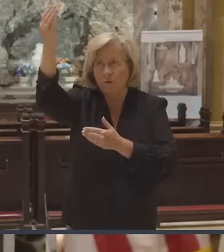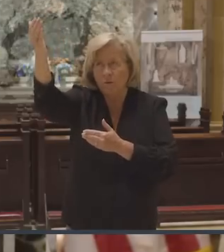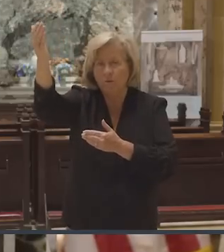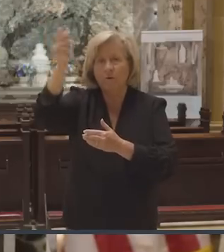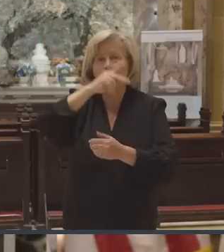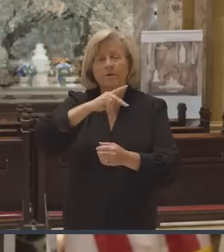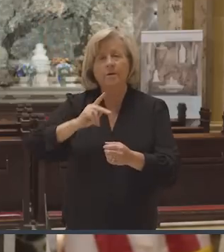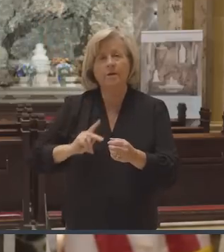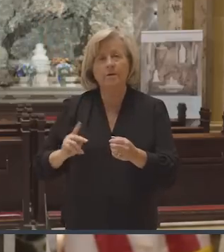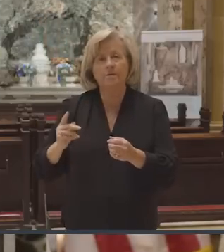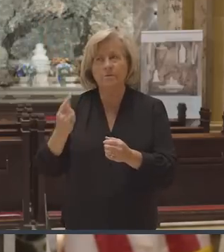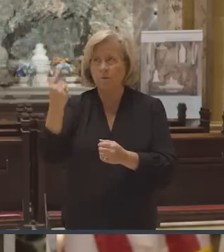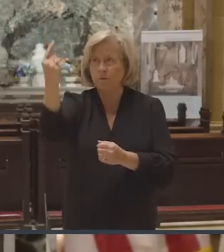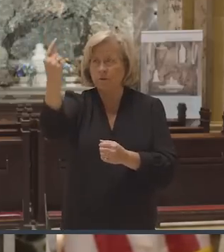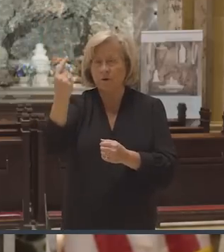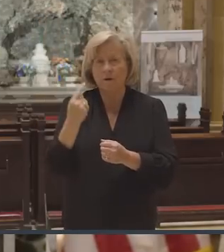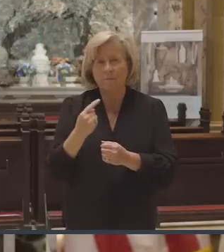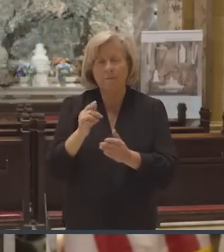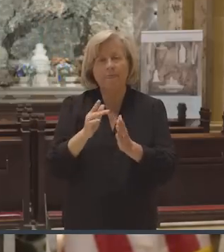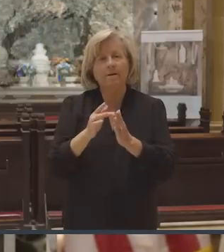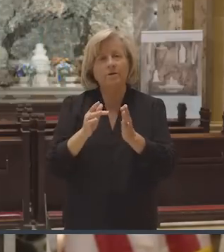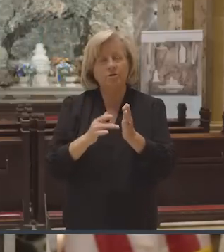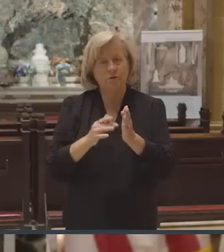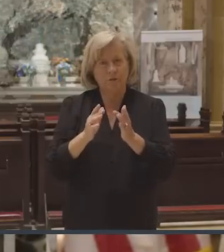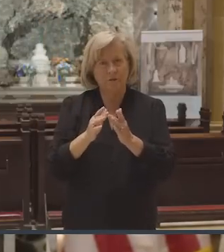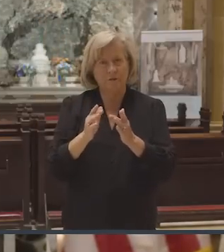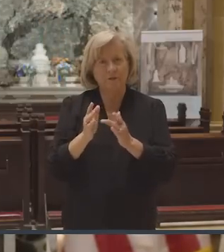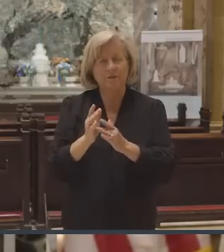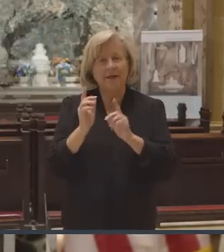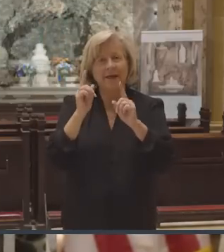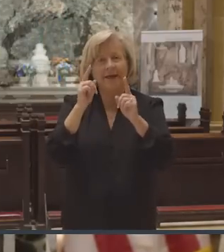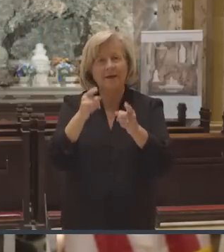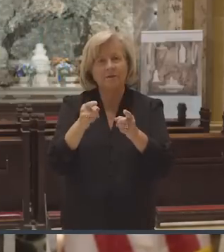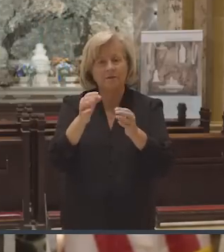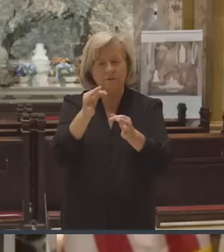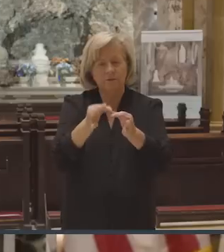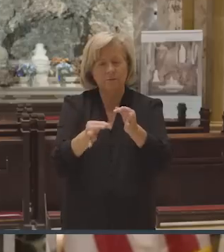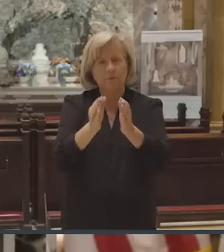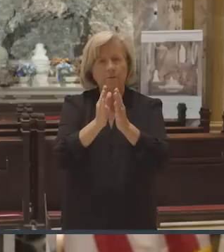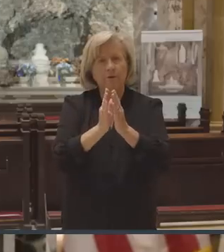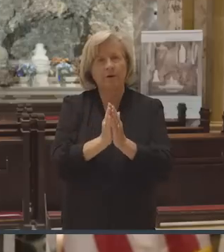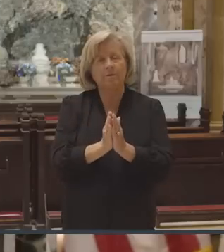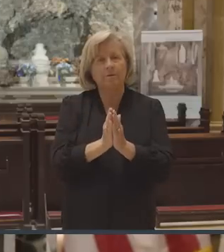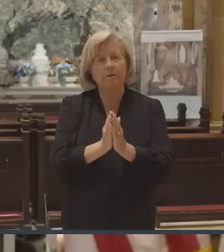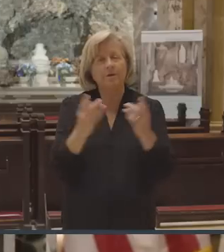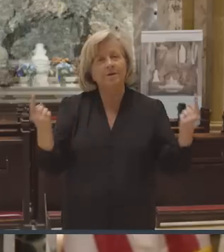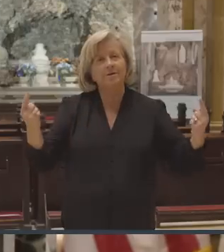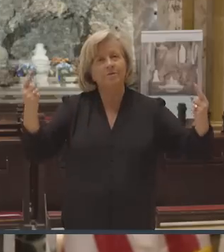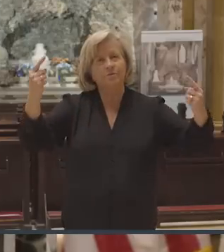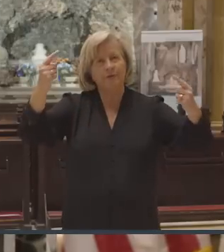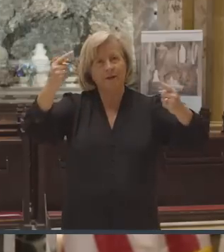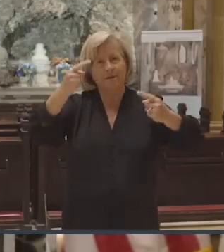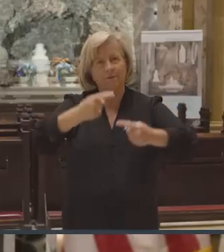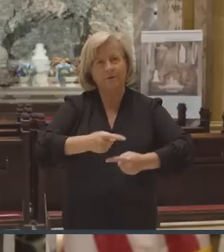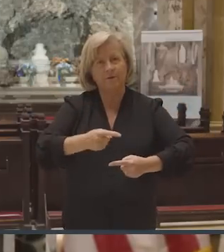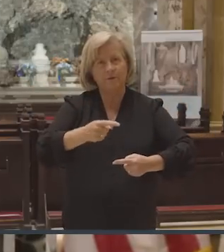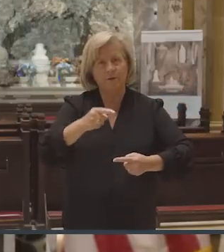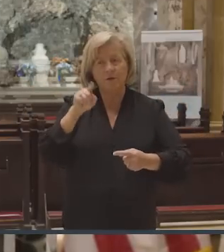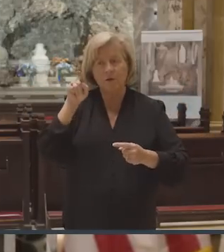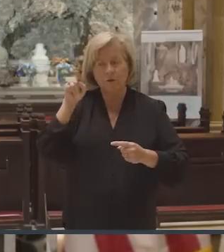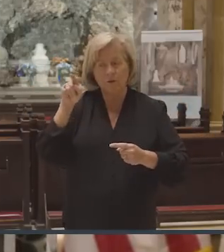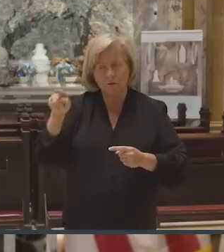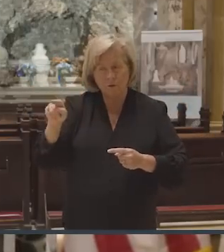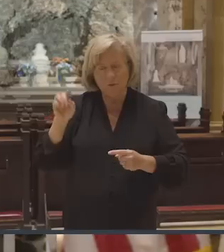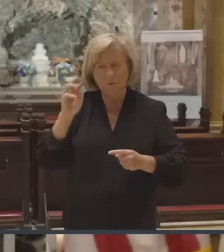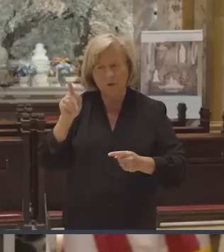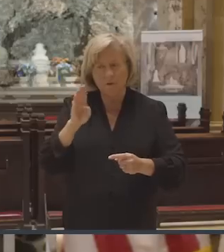And Jesus answers that simple prayer with these words, today, you will be with me